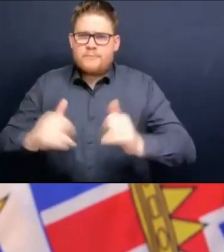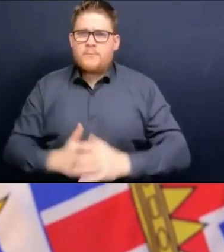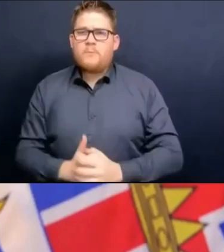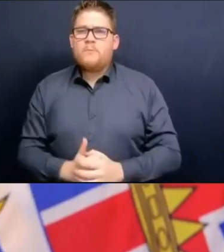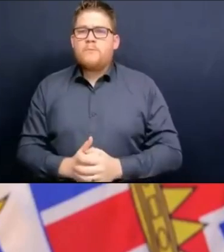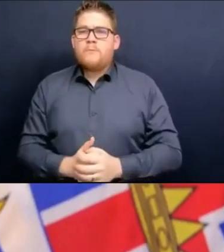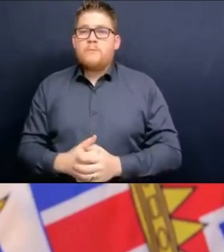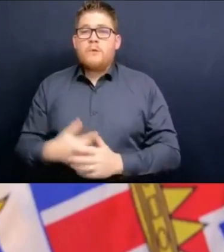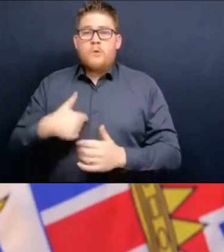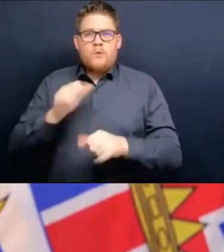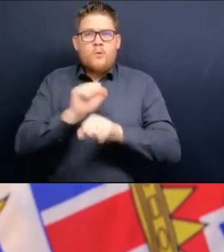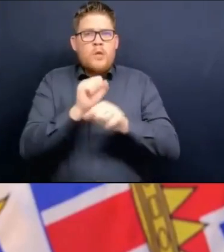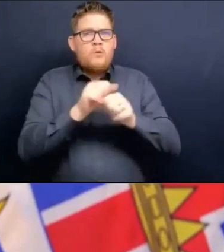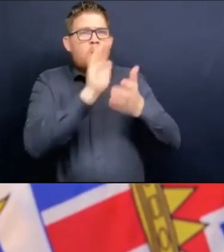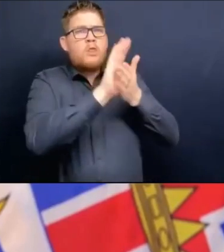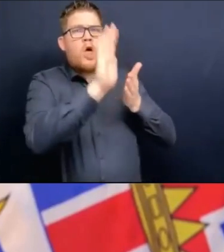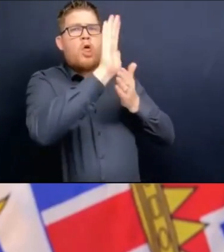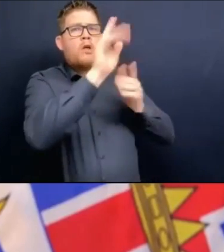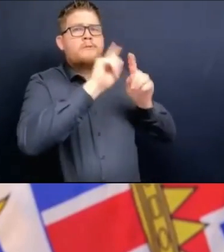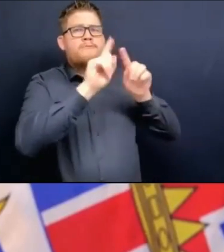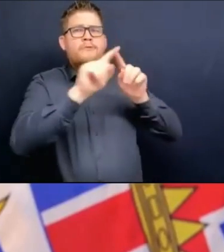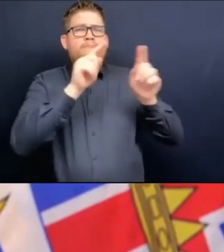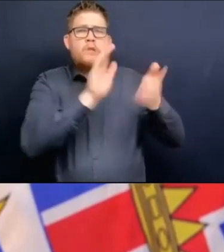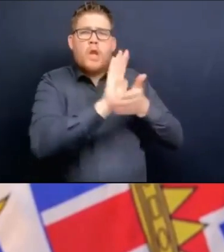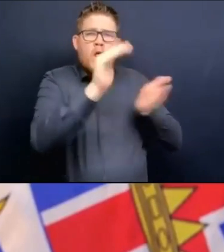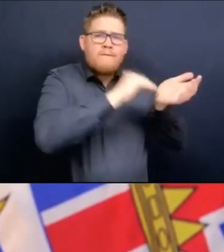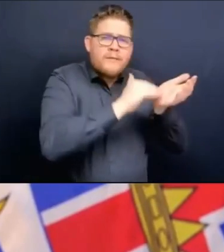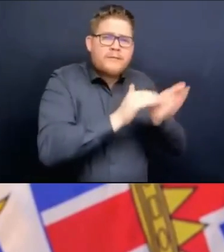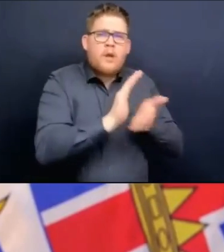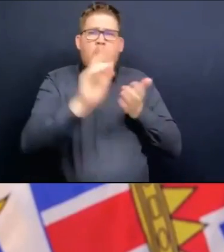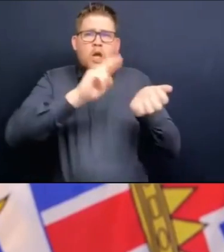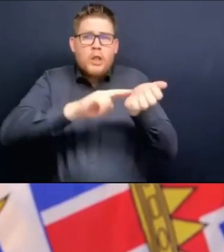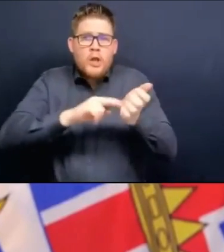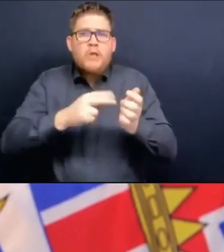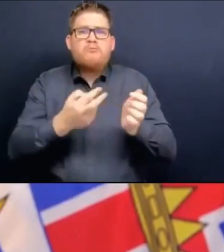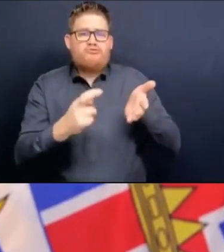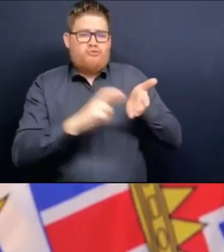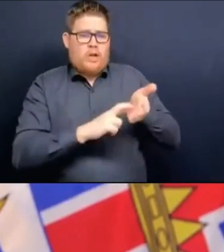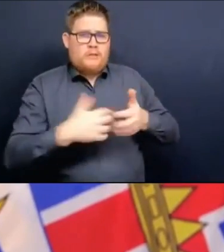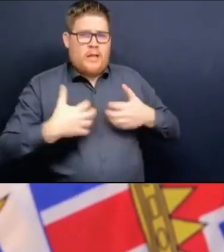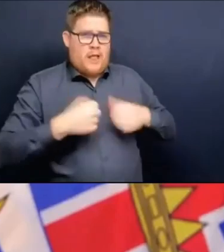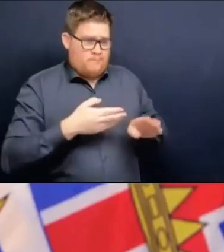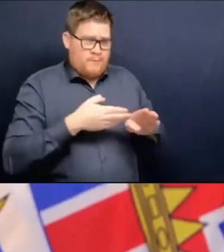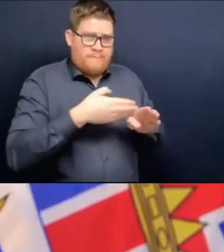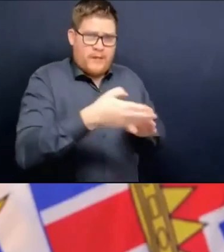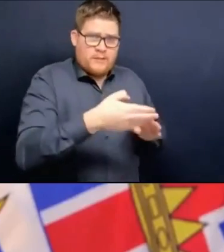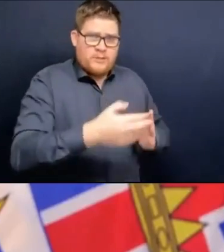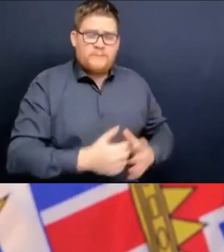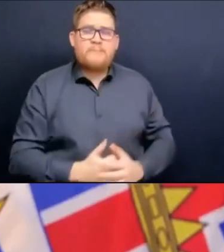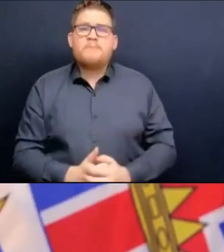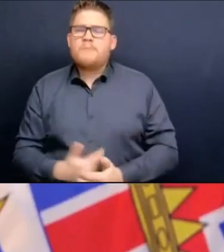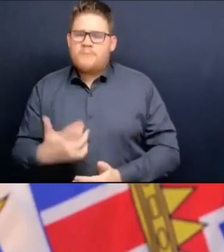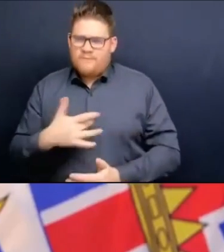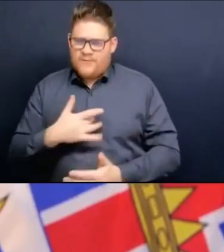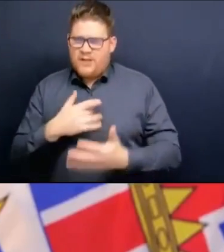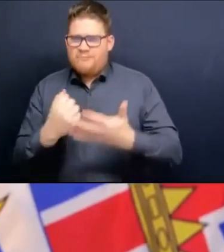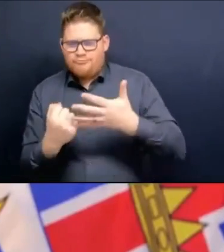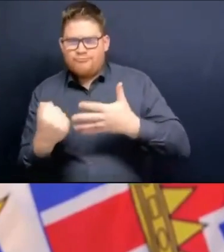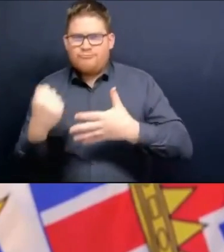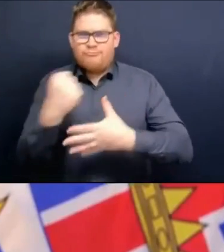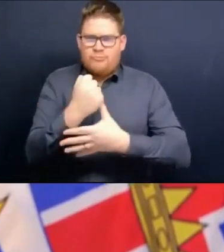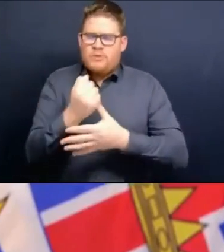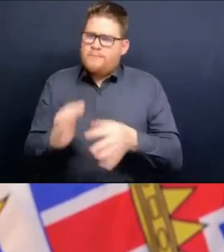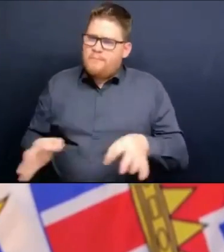registered health professionals. And I think it's a really important thing that we all, it's not just for